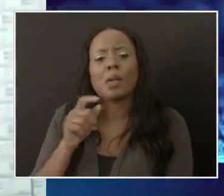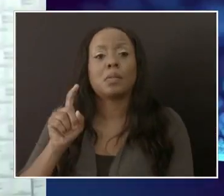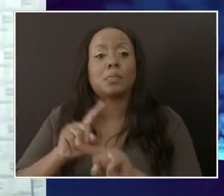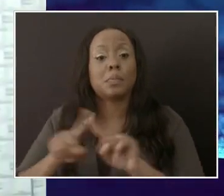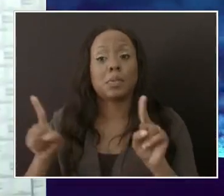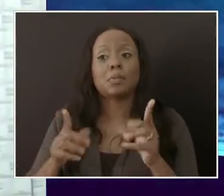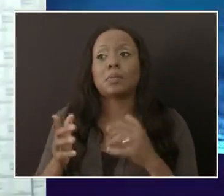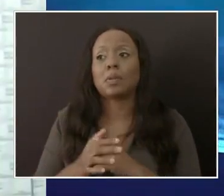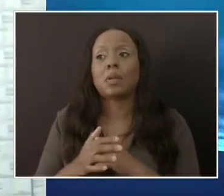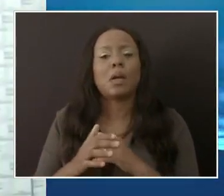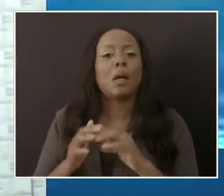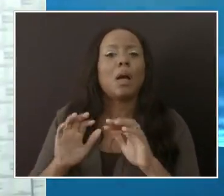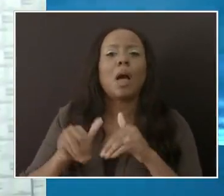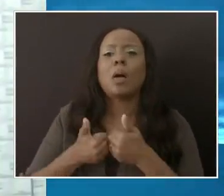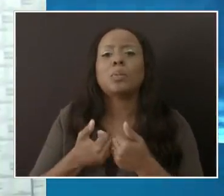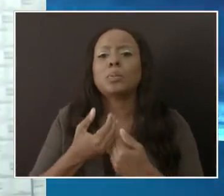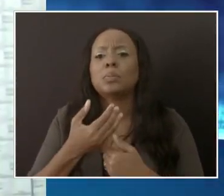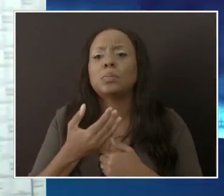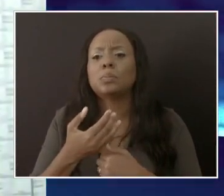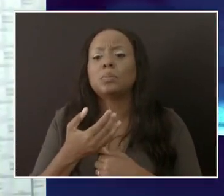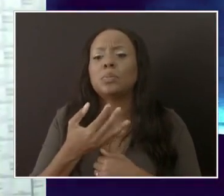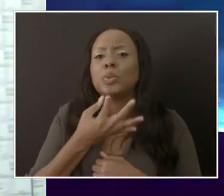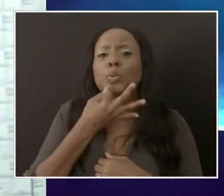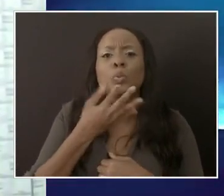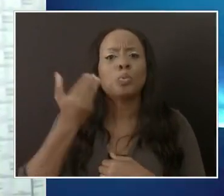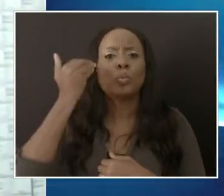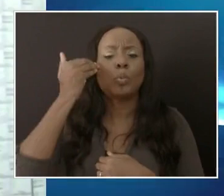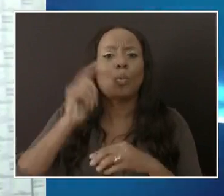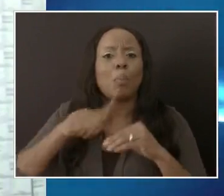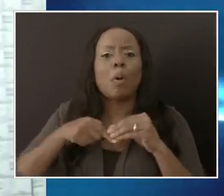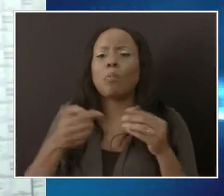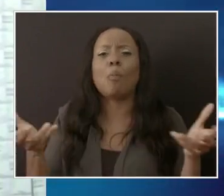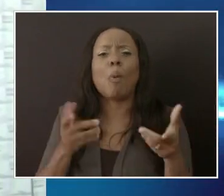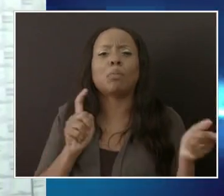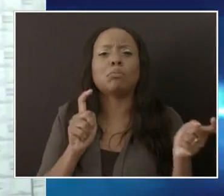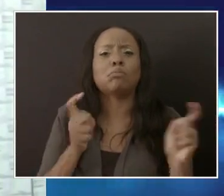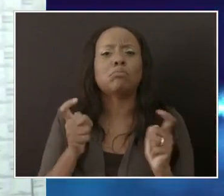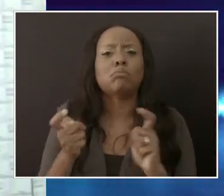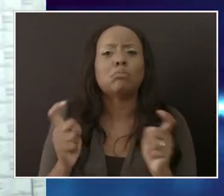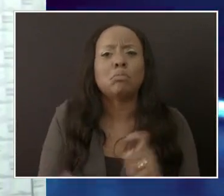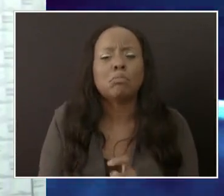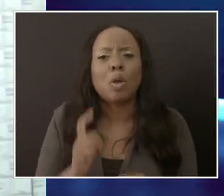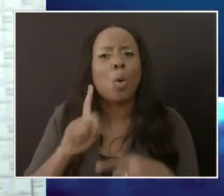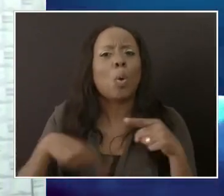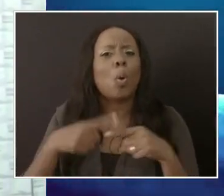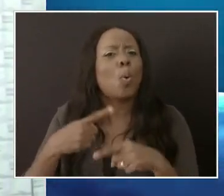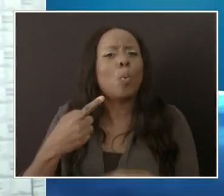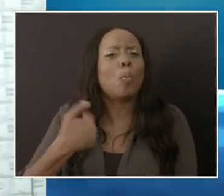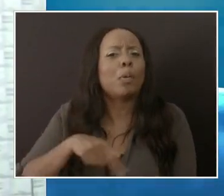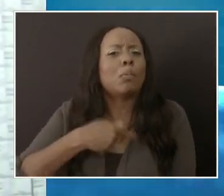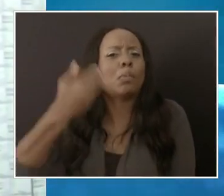soon will we know about, uh, changes necessary to deal with the Omicron variant.